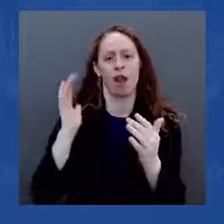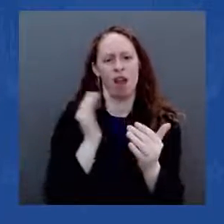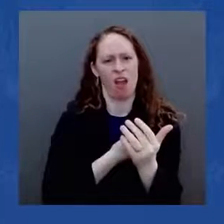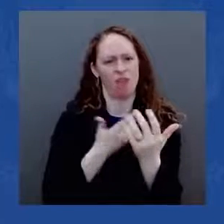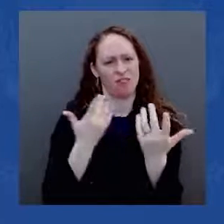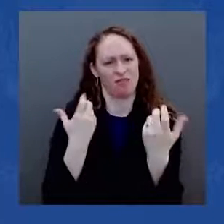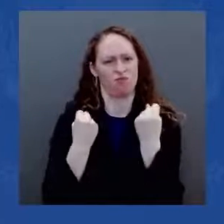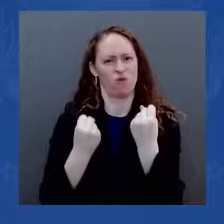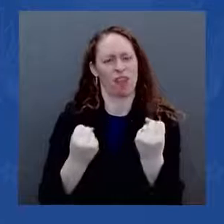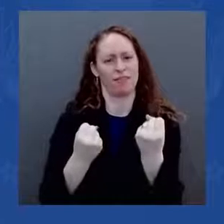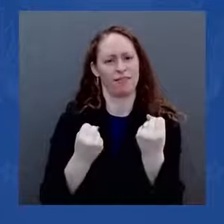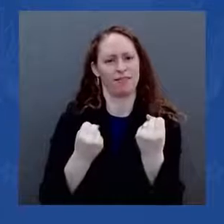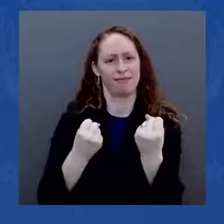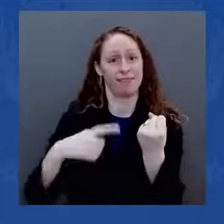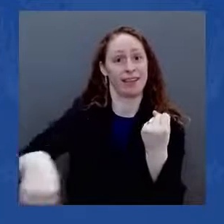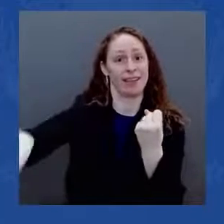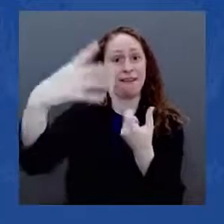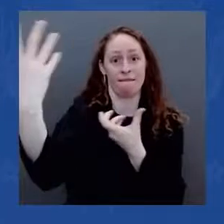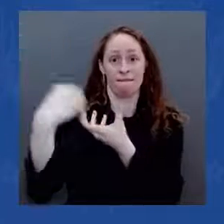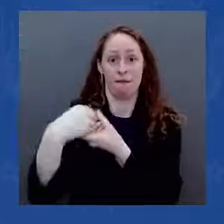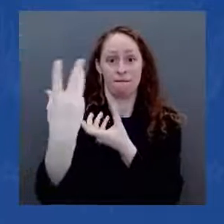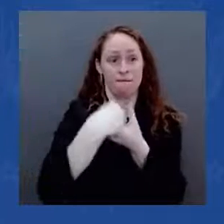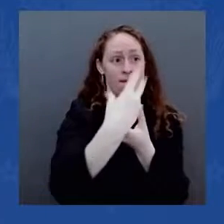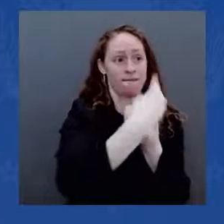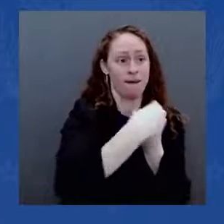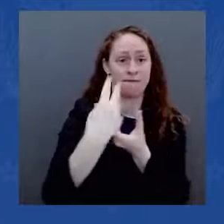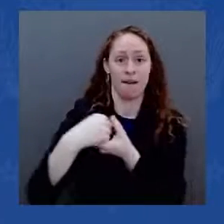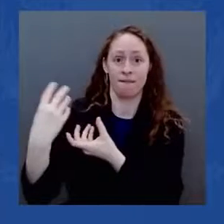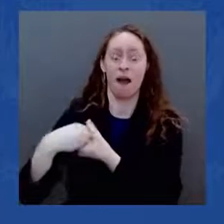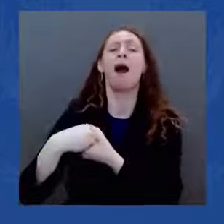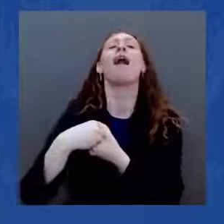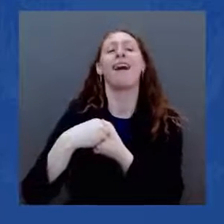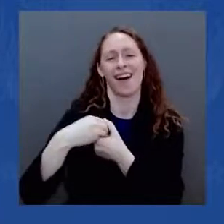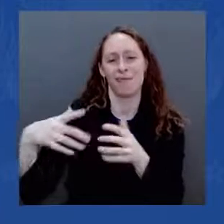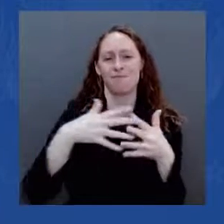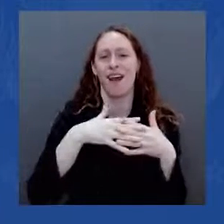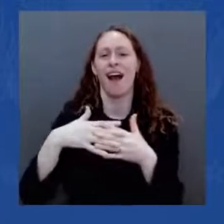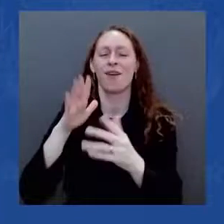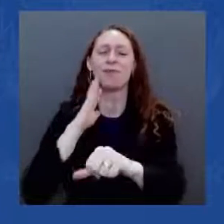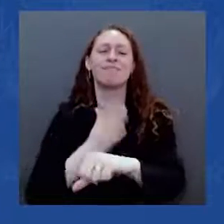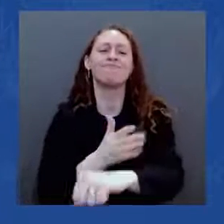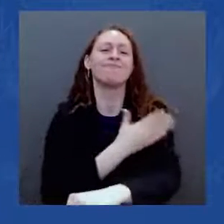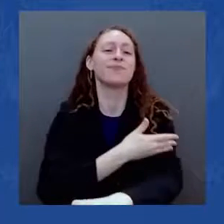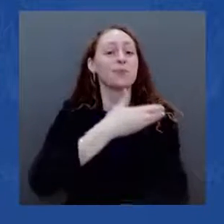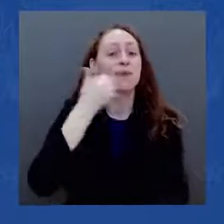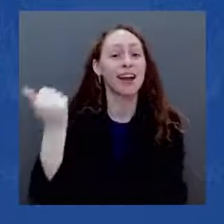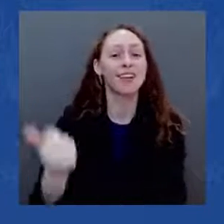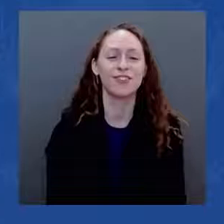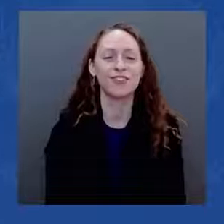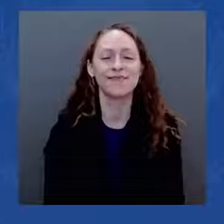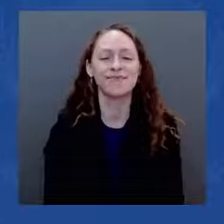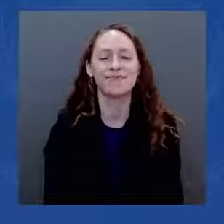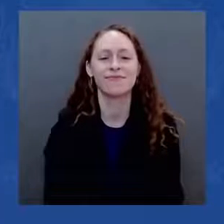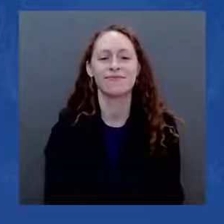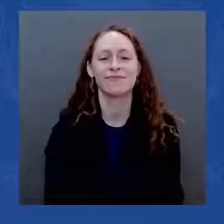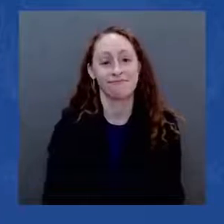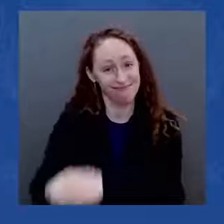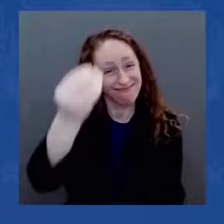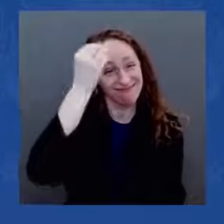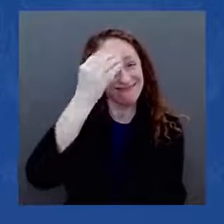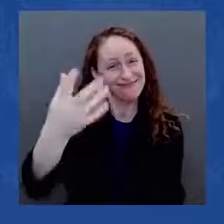has hit the ground running. Sixty days in, billions of dollars are headed to the people of America through the states, local governments,